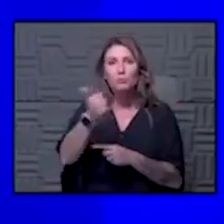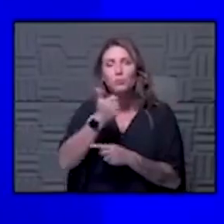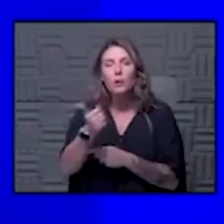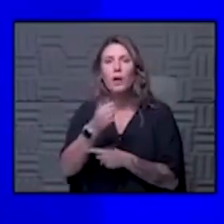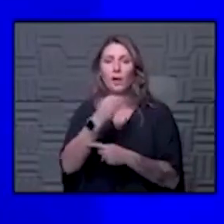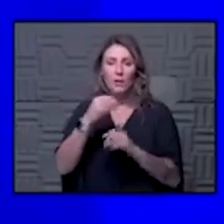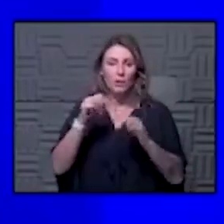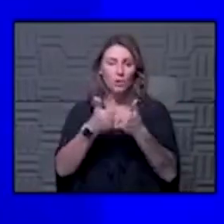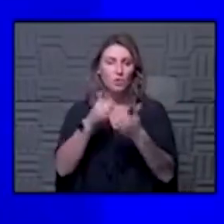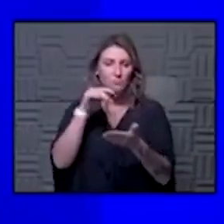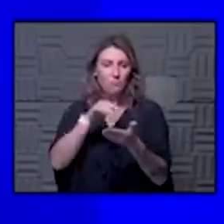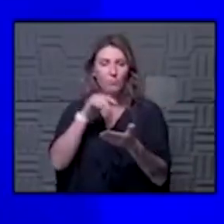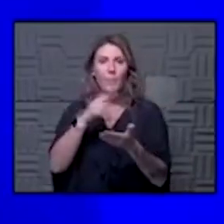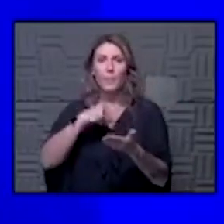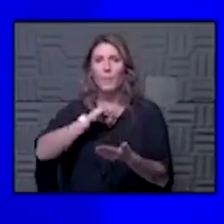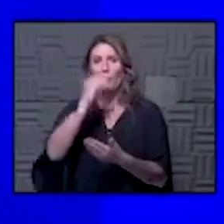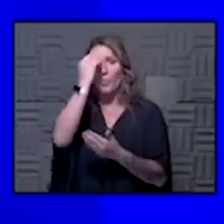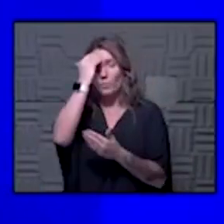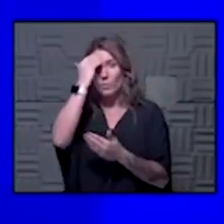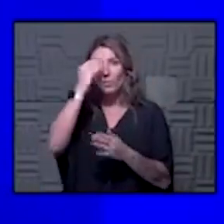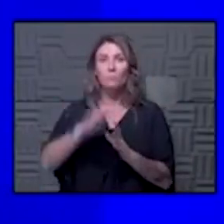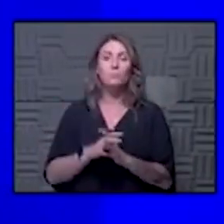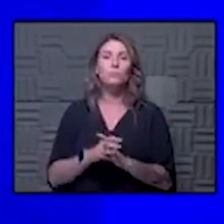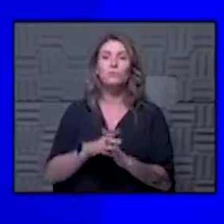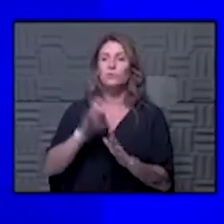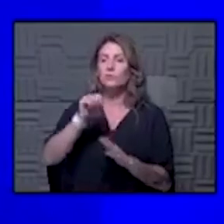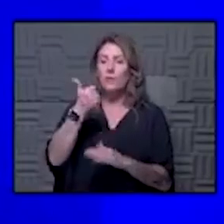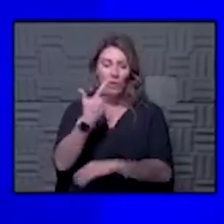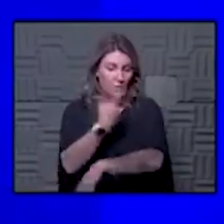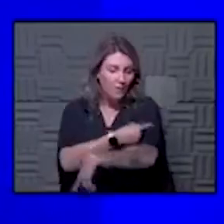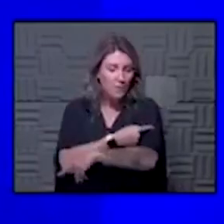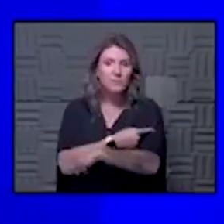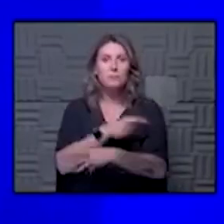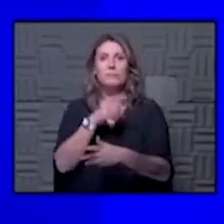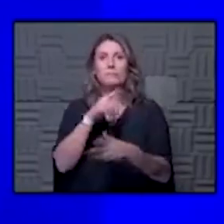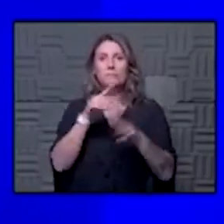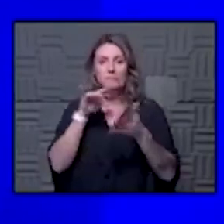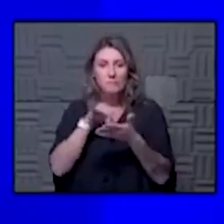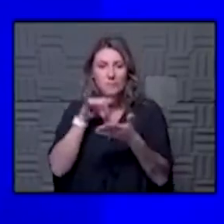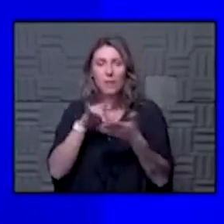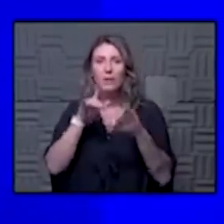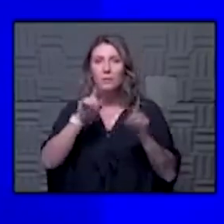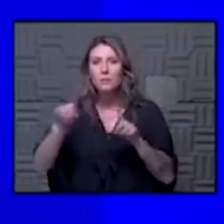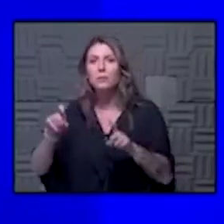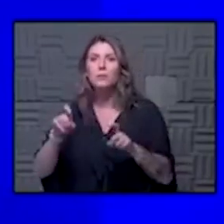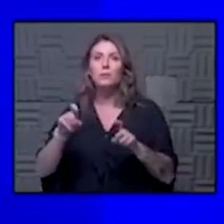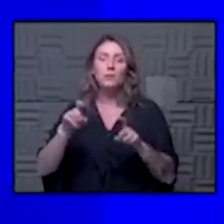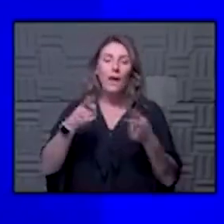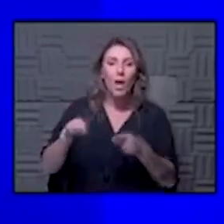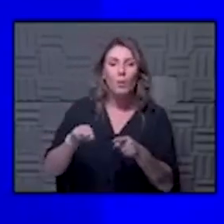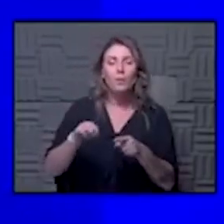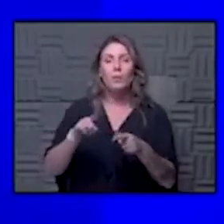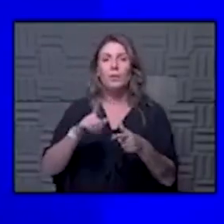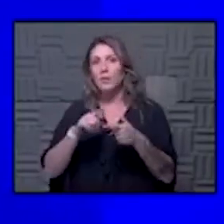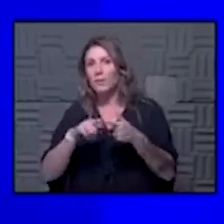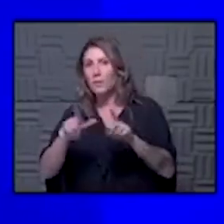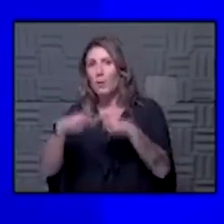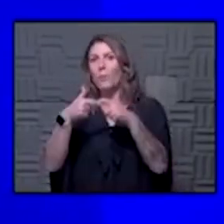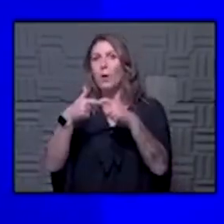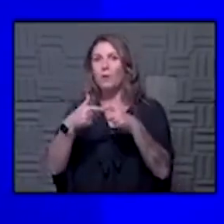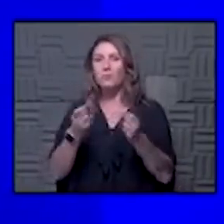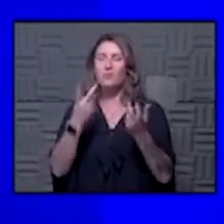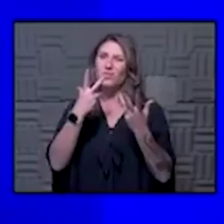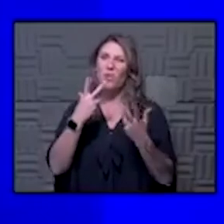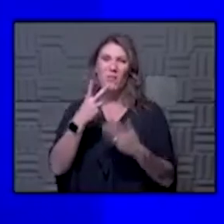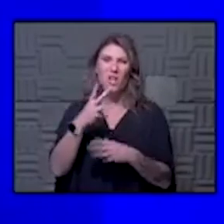we know that there are other vaccine trials that are going on still on pause there's just so much in the news right now